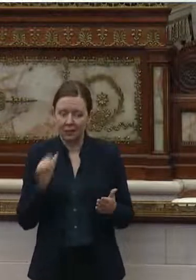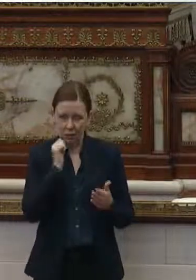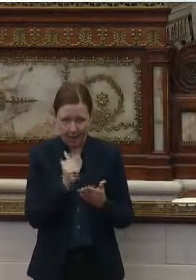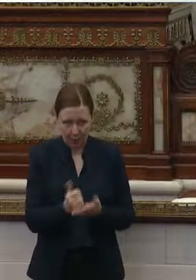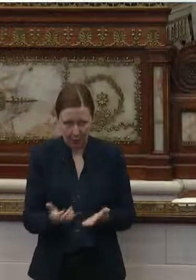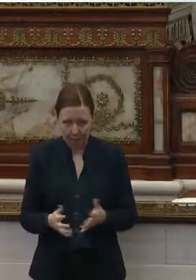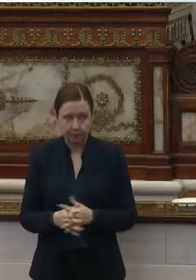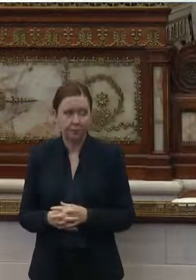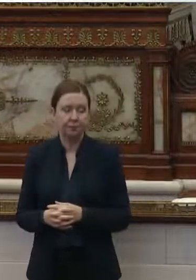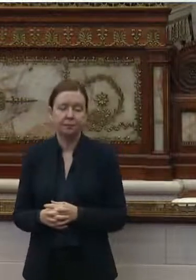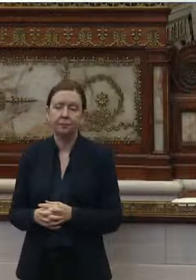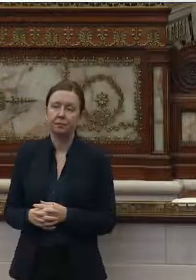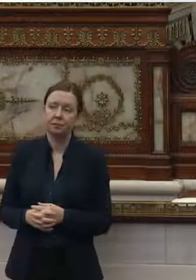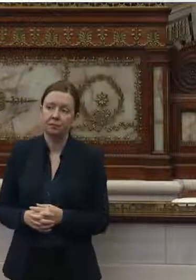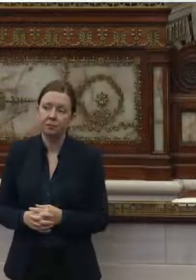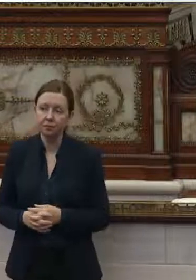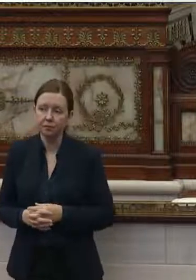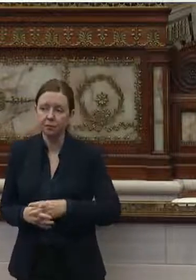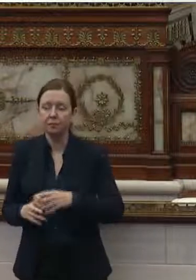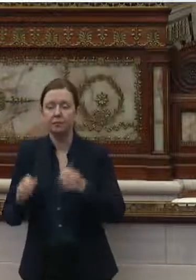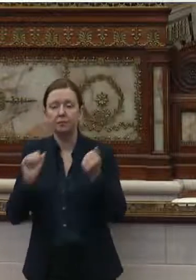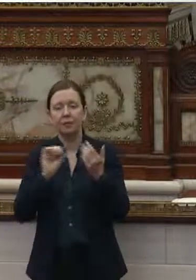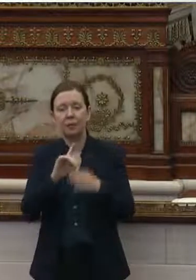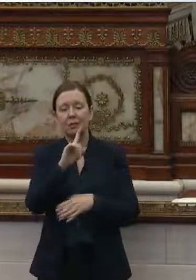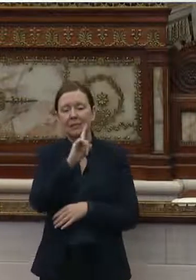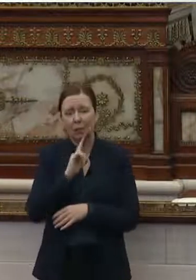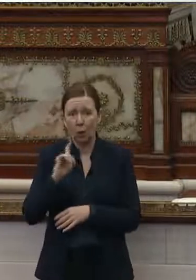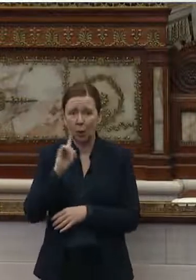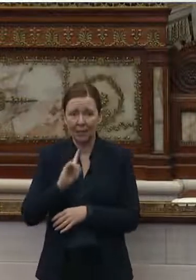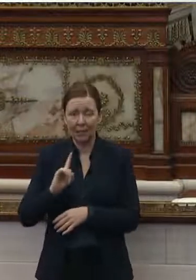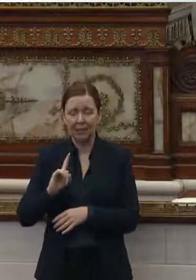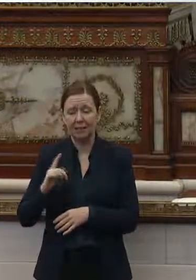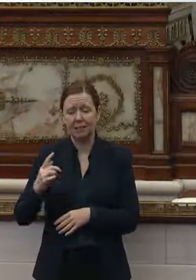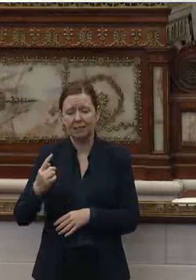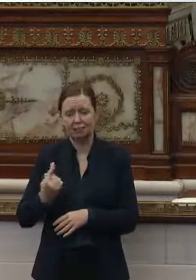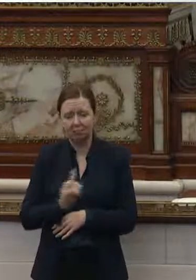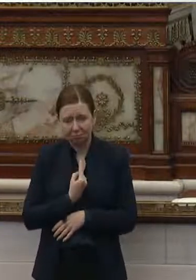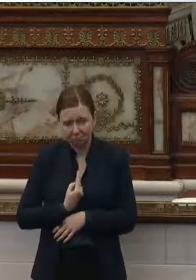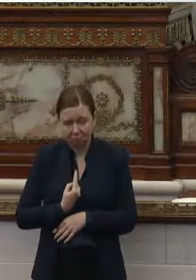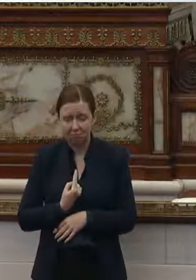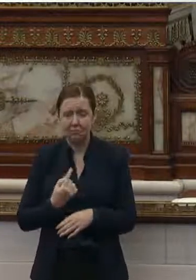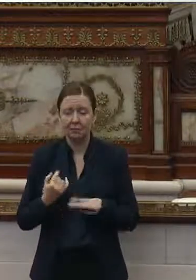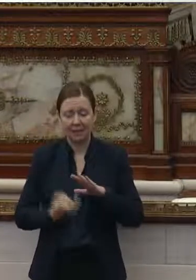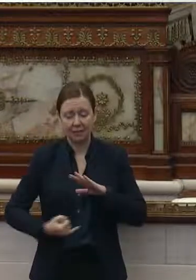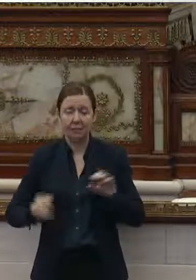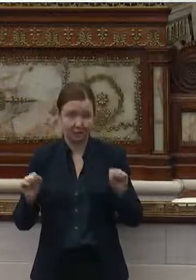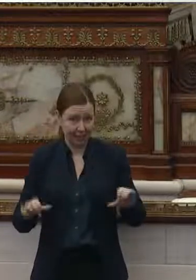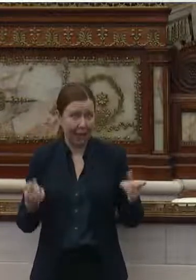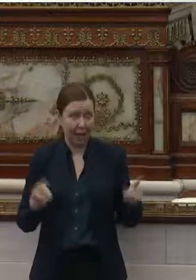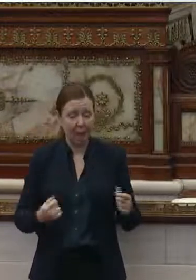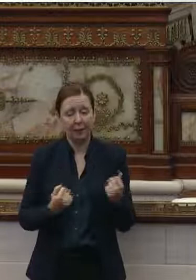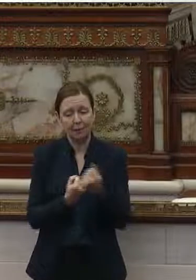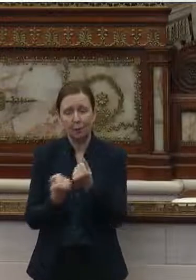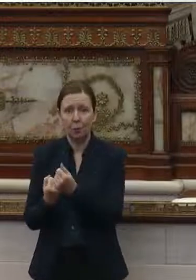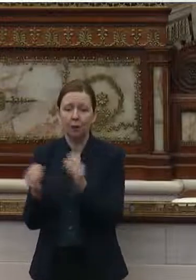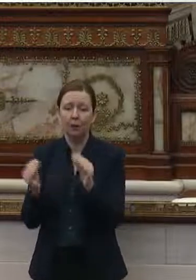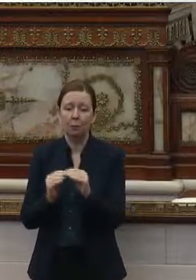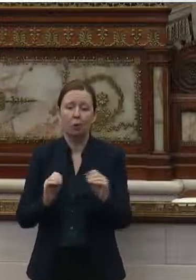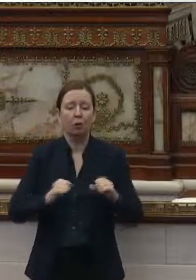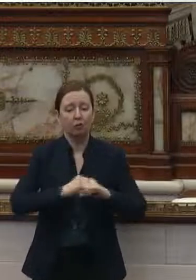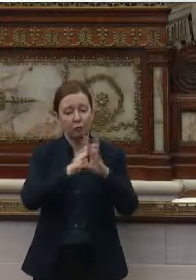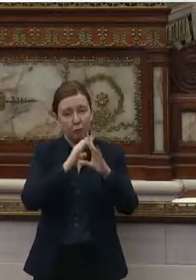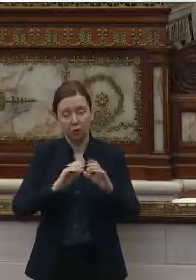not. Addressing loneliness and isolation, it can be done by supporting more virtual friendly